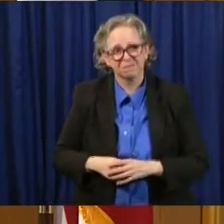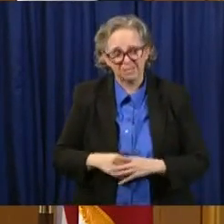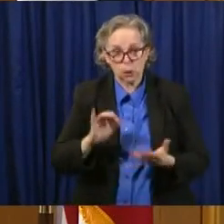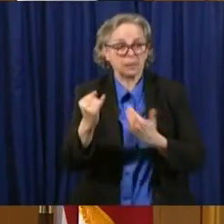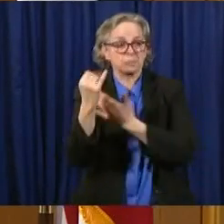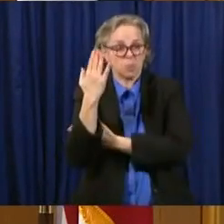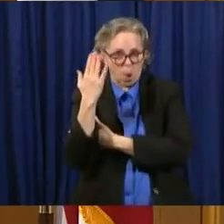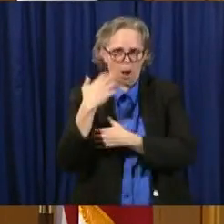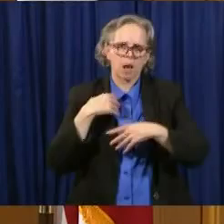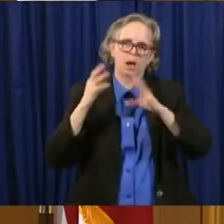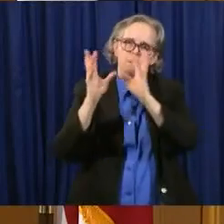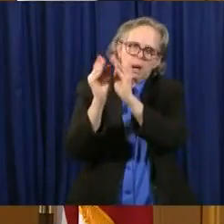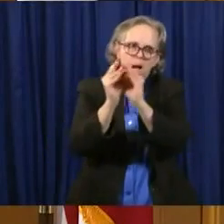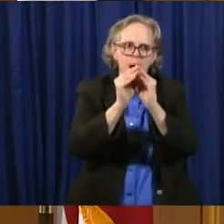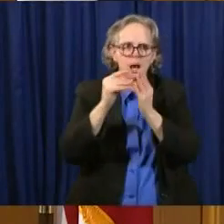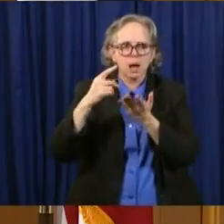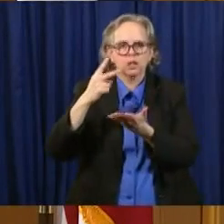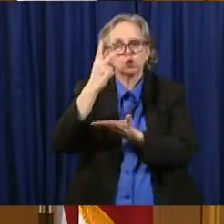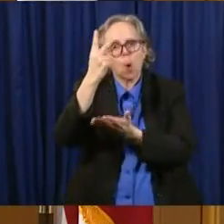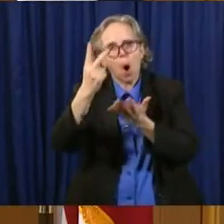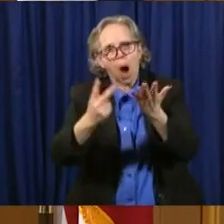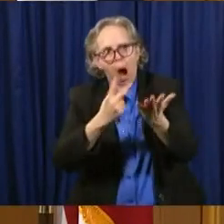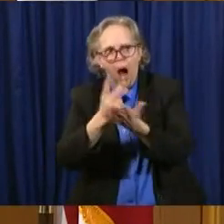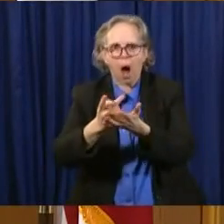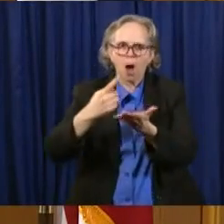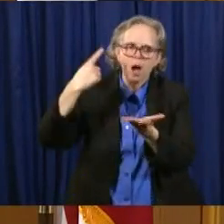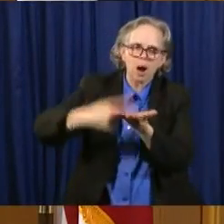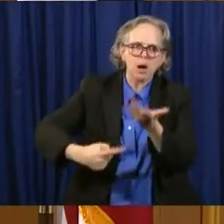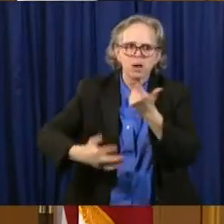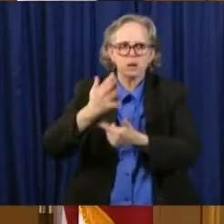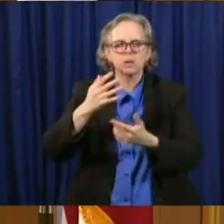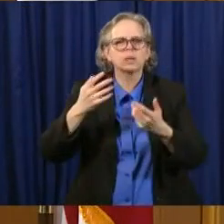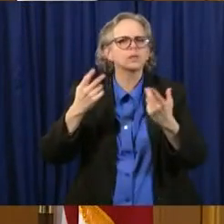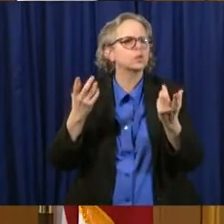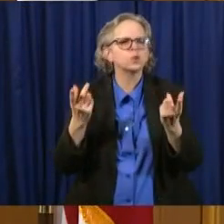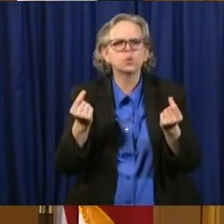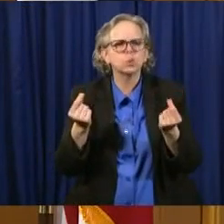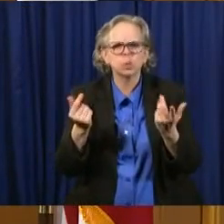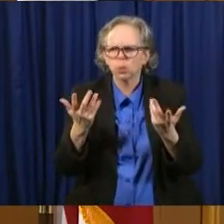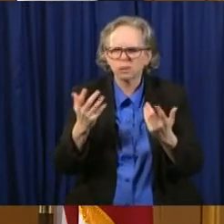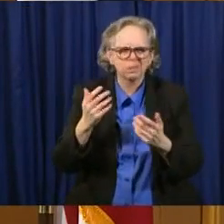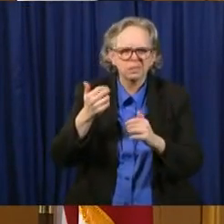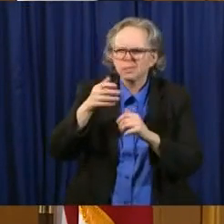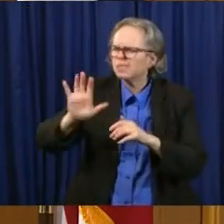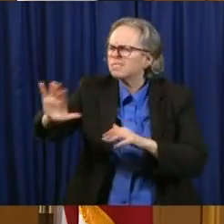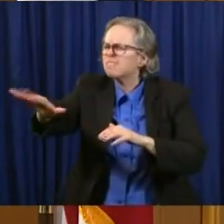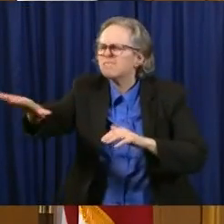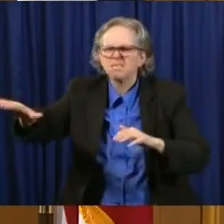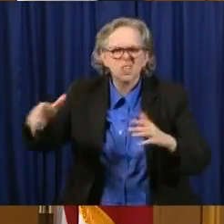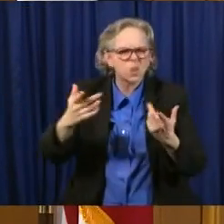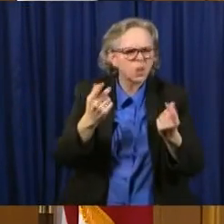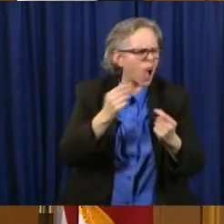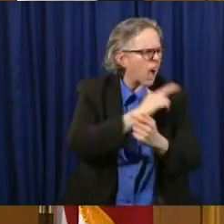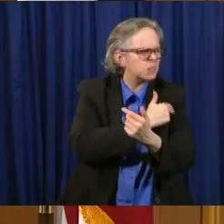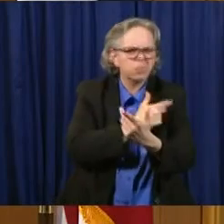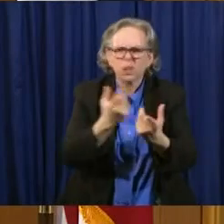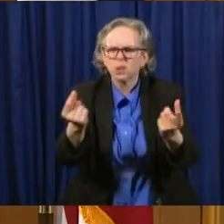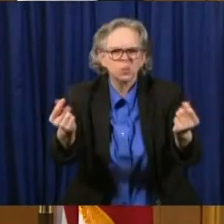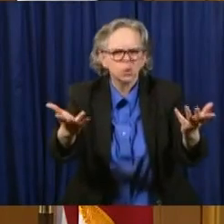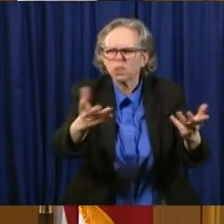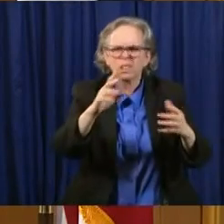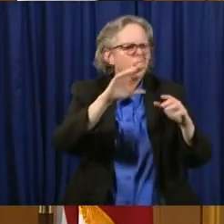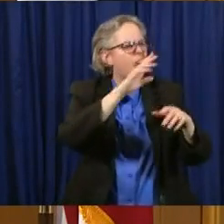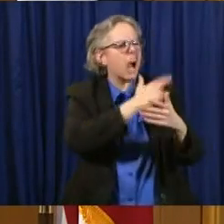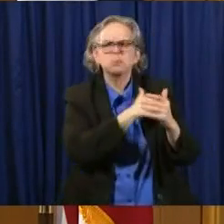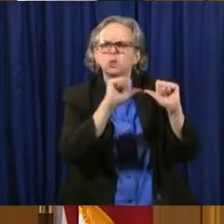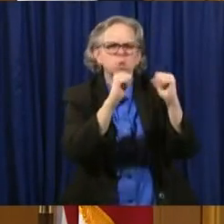ask the hospitals of the state of Ohio, uh, the hospital association, uh, to come up and with,